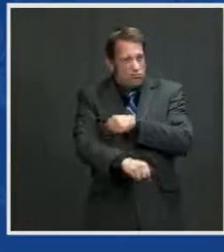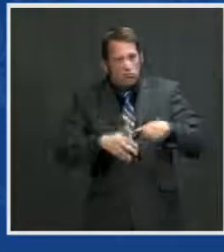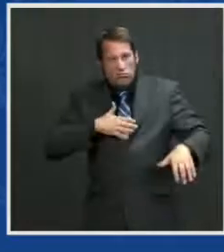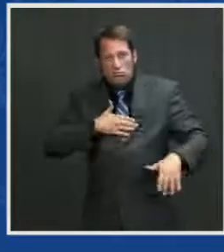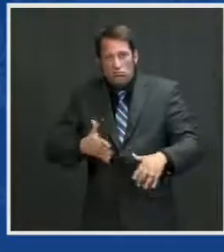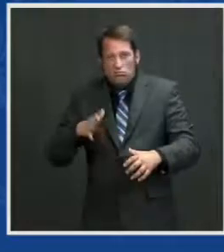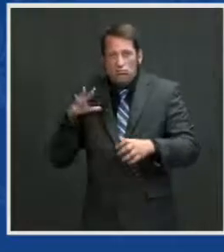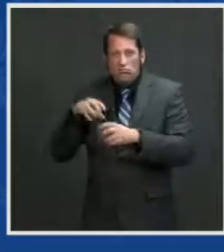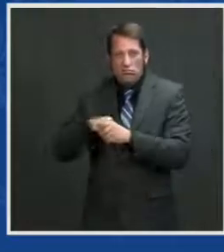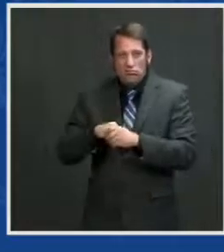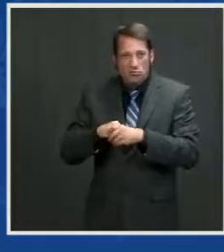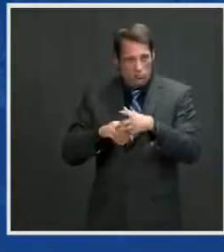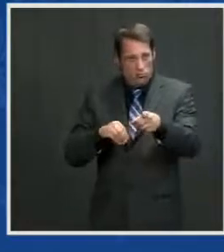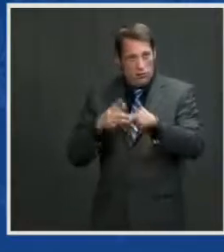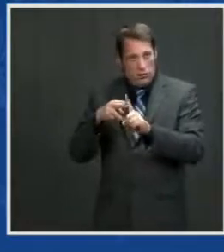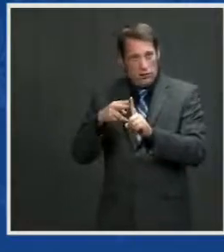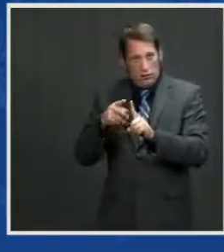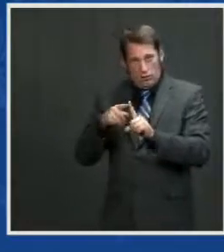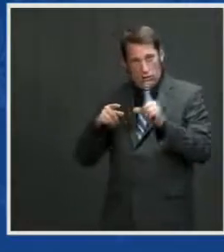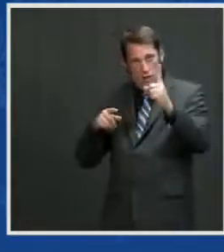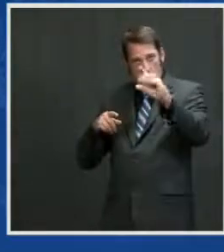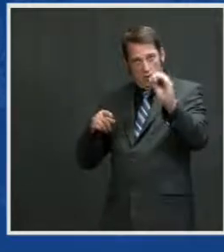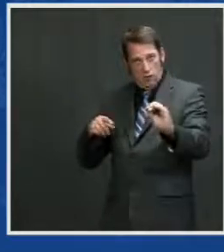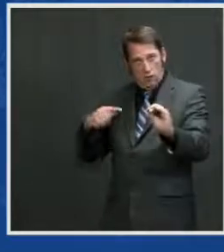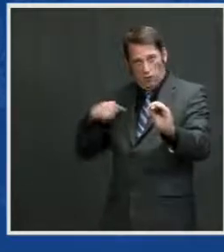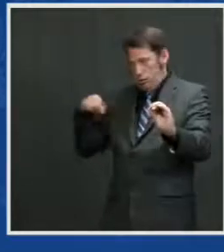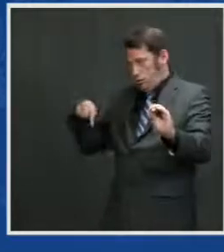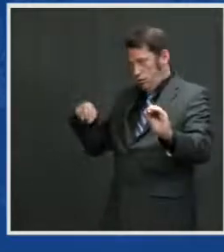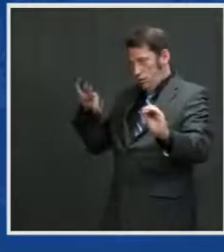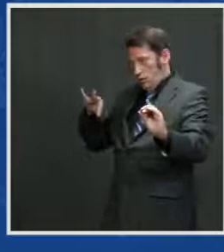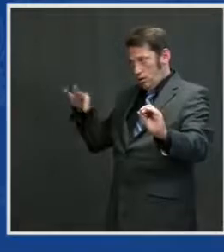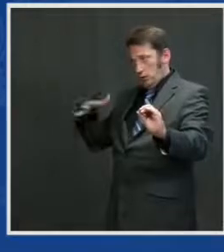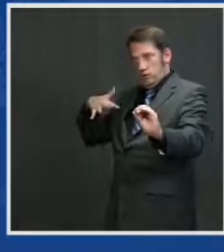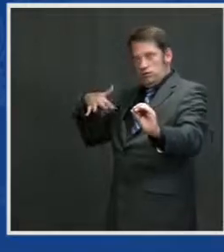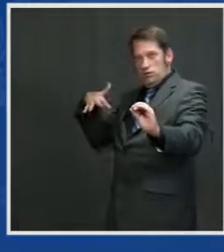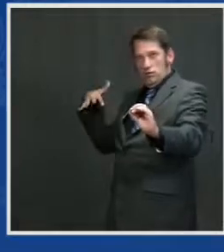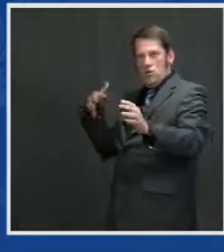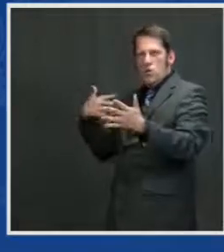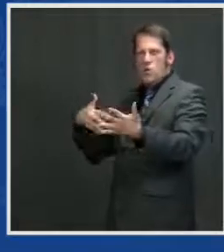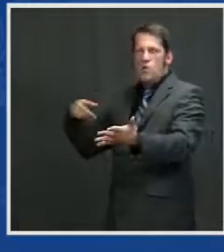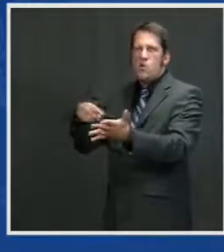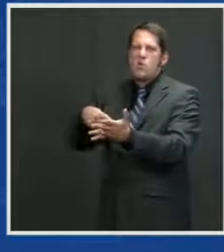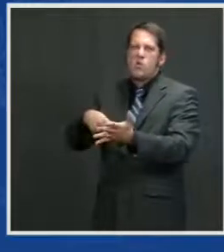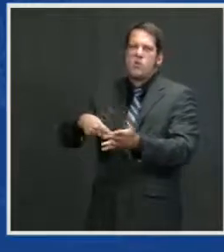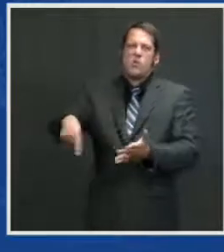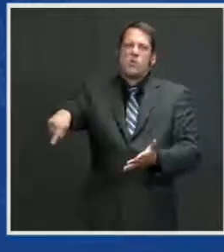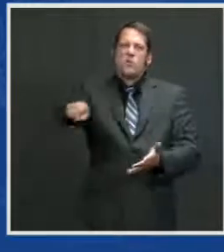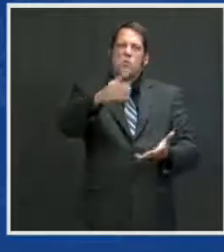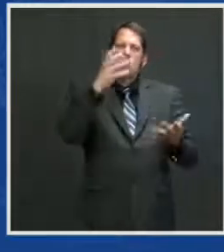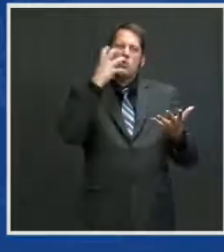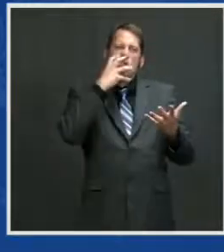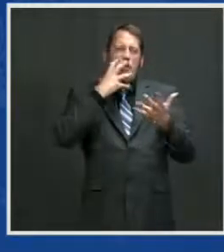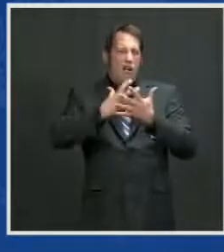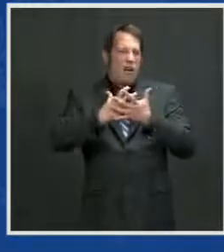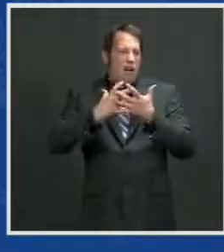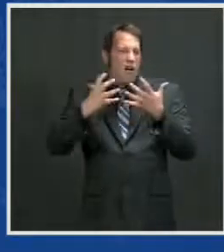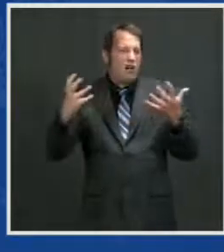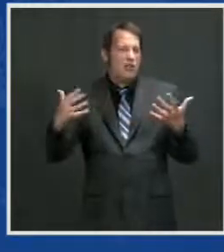as a nation, we have many obligations, but we only have one truly sacred obligation. Only one.